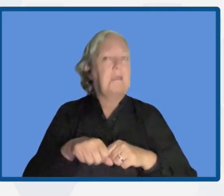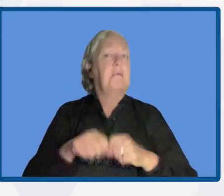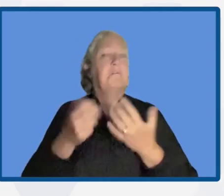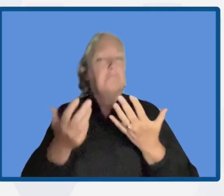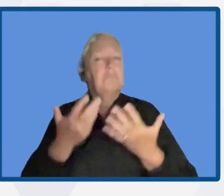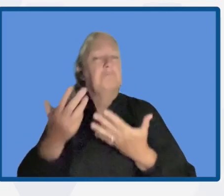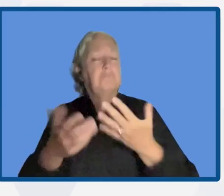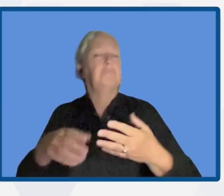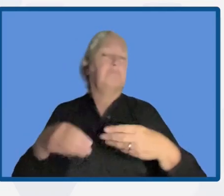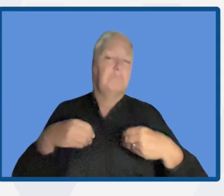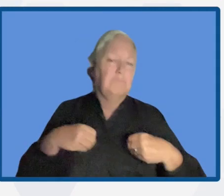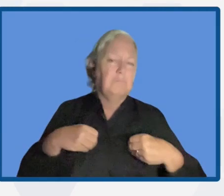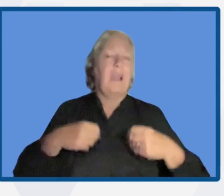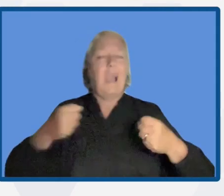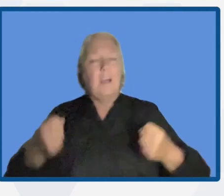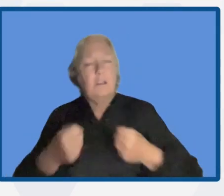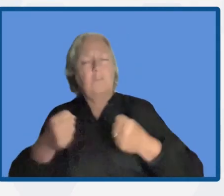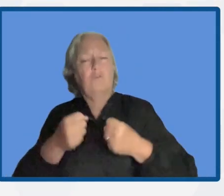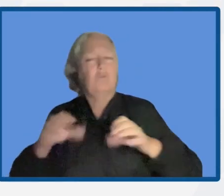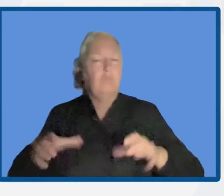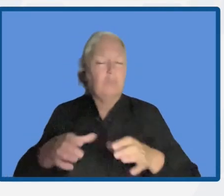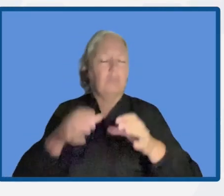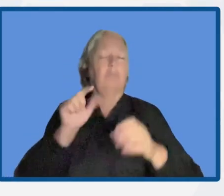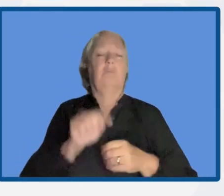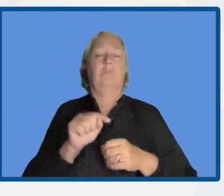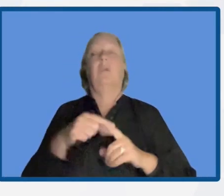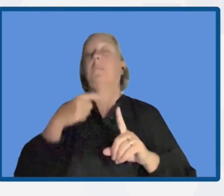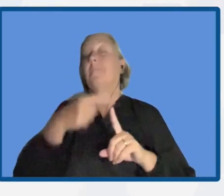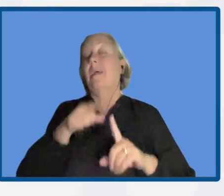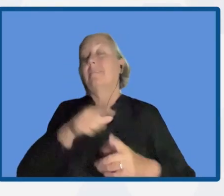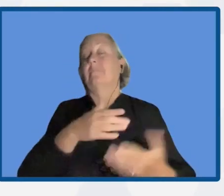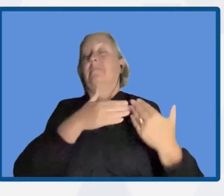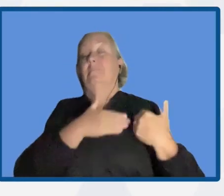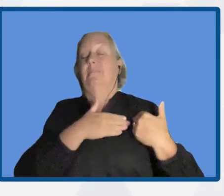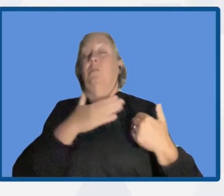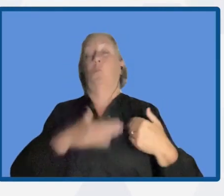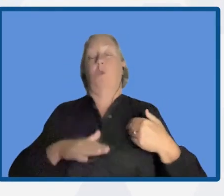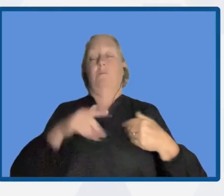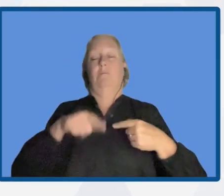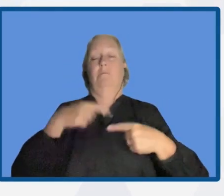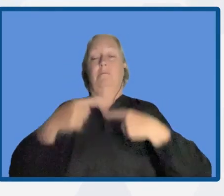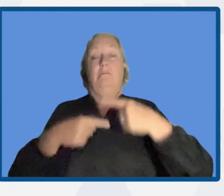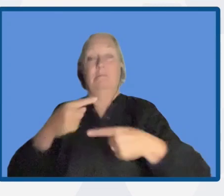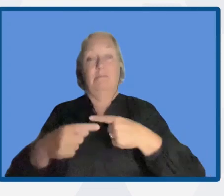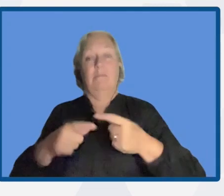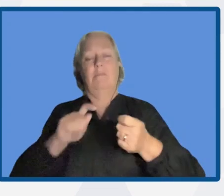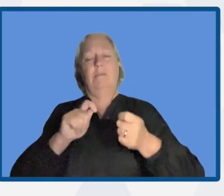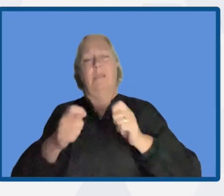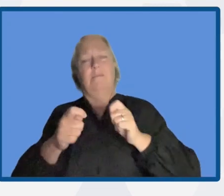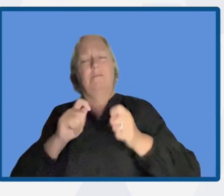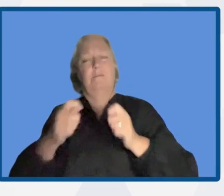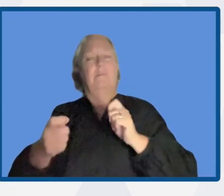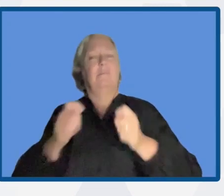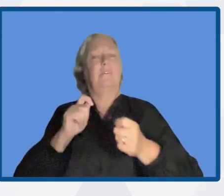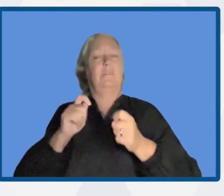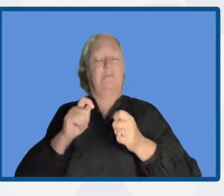but which is also accountable for sustainable and adaptive initiatives for